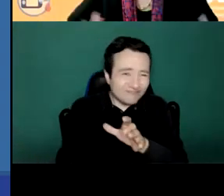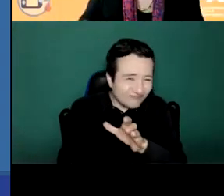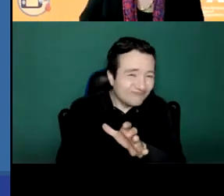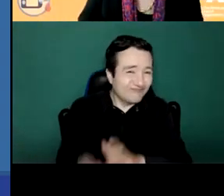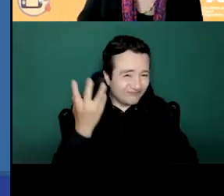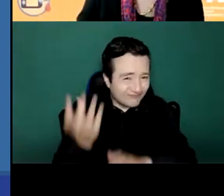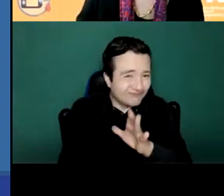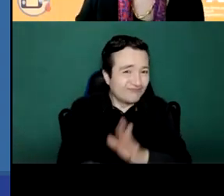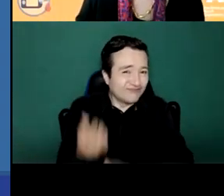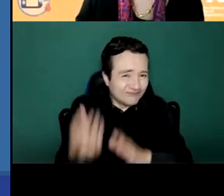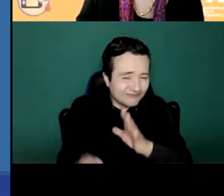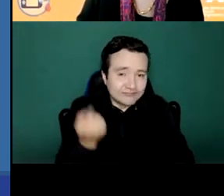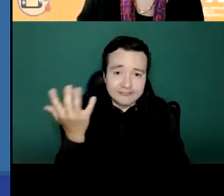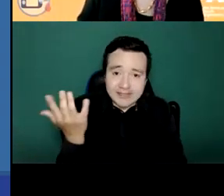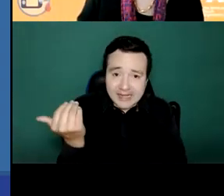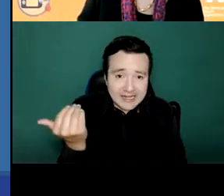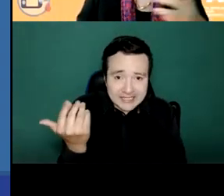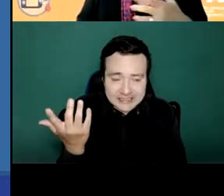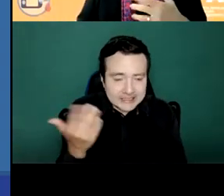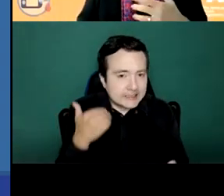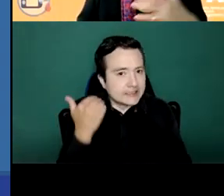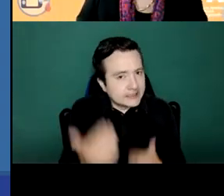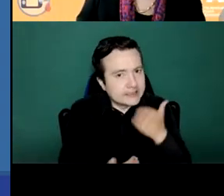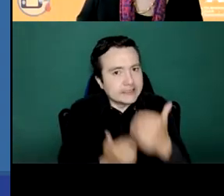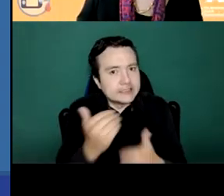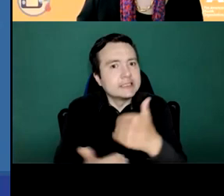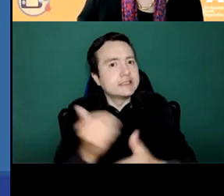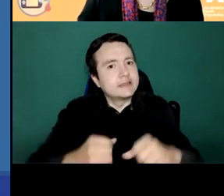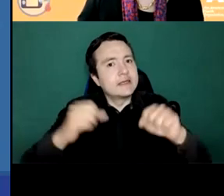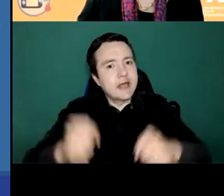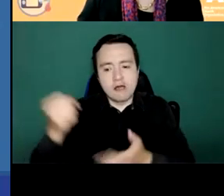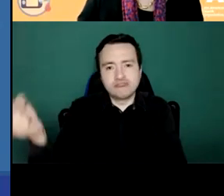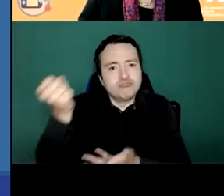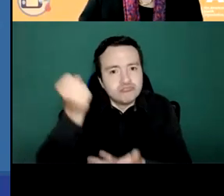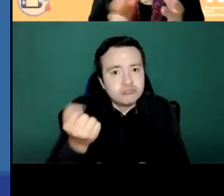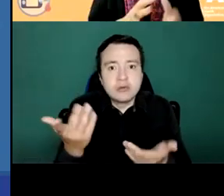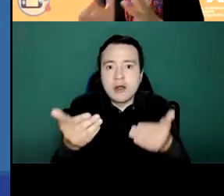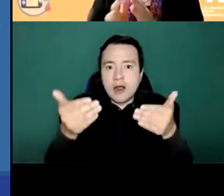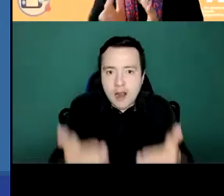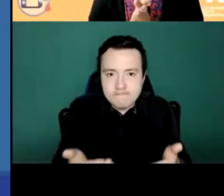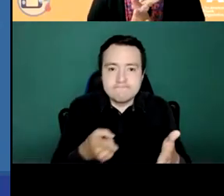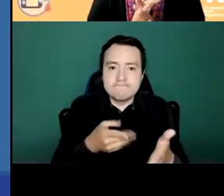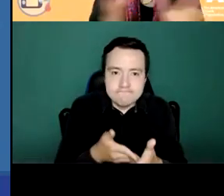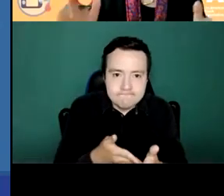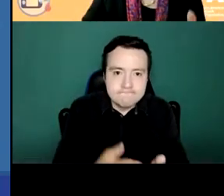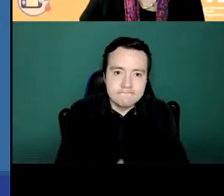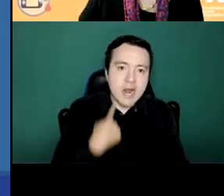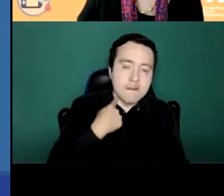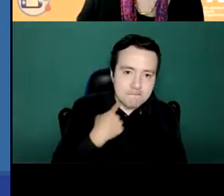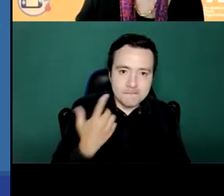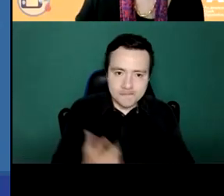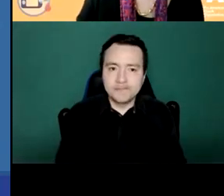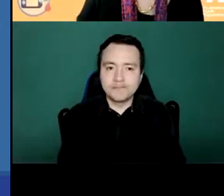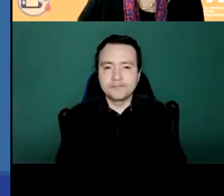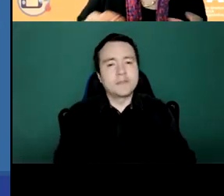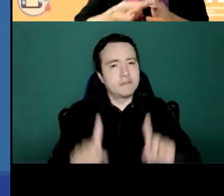and this also needs of course to have resources for that we're always uh fighting